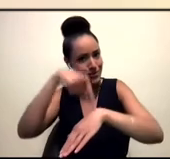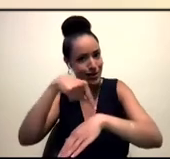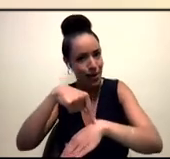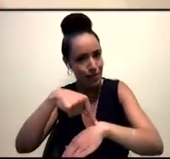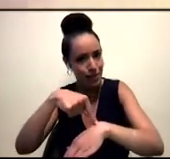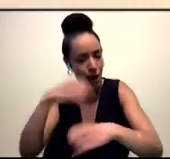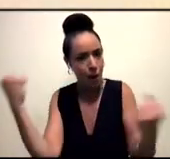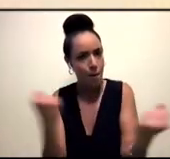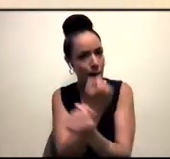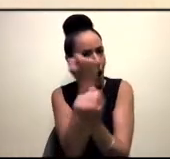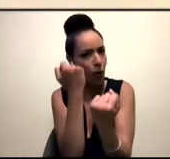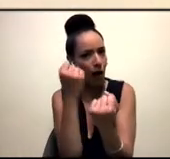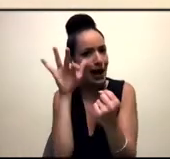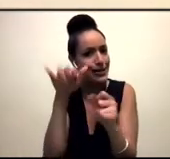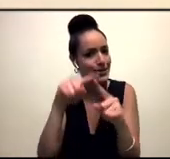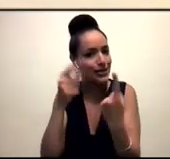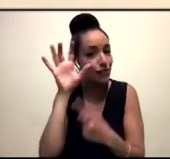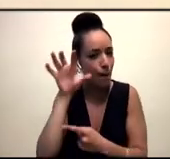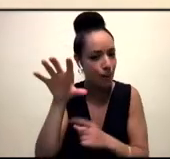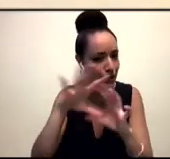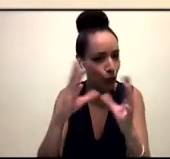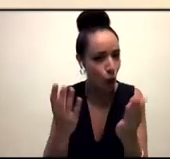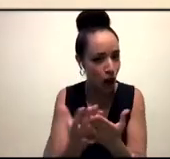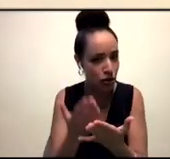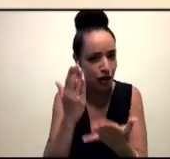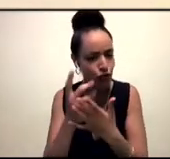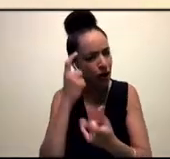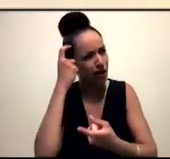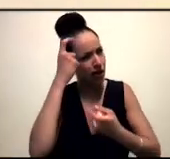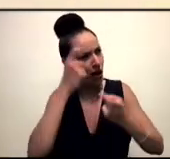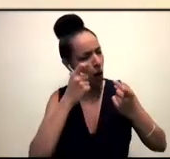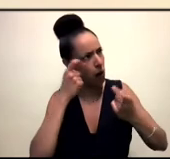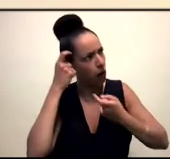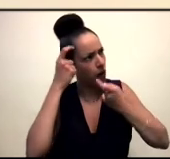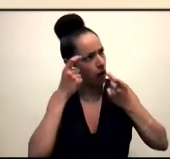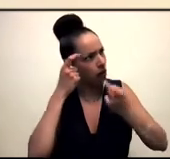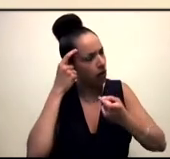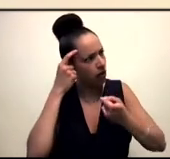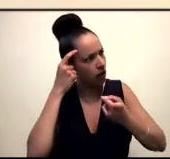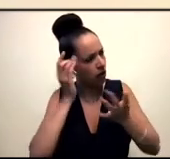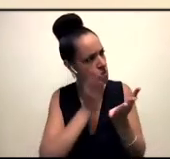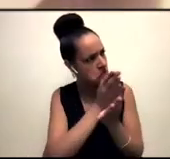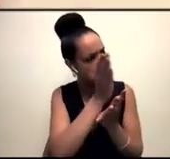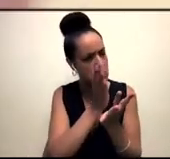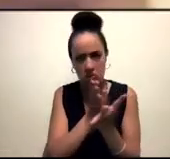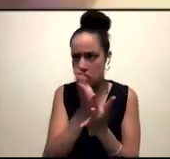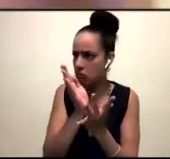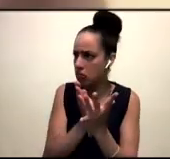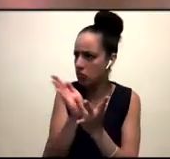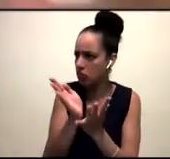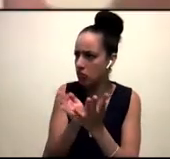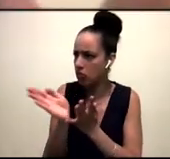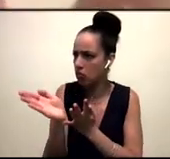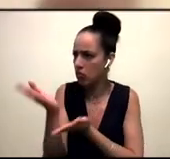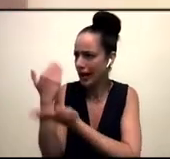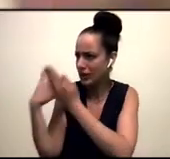yeah, just thinking about the ways that, that history and, and the map that we have